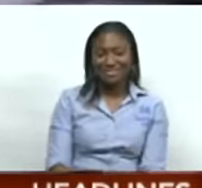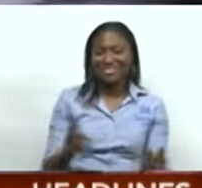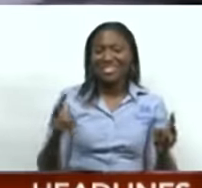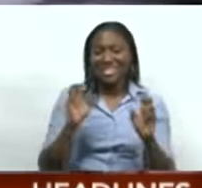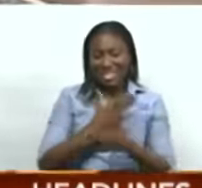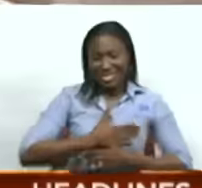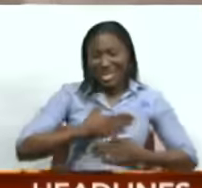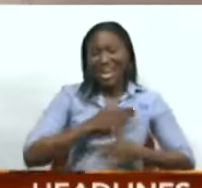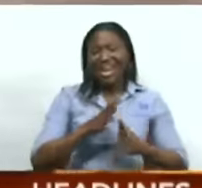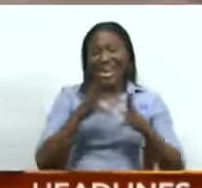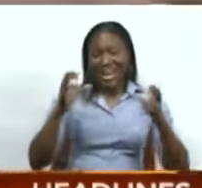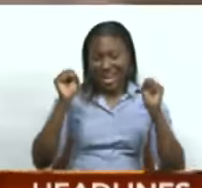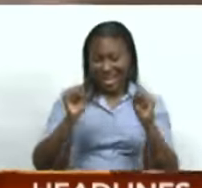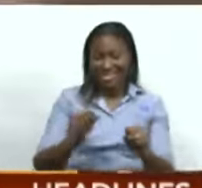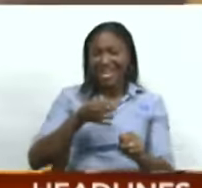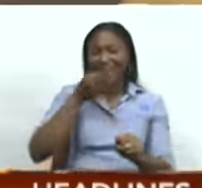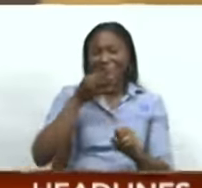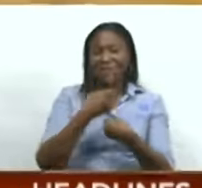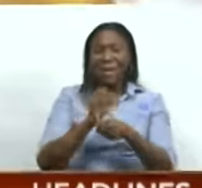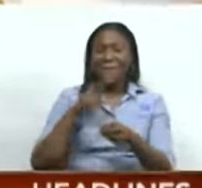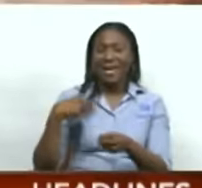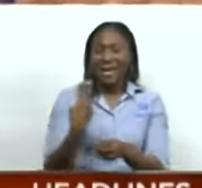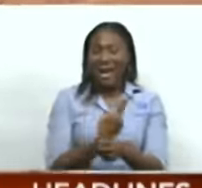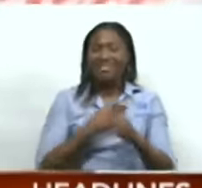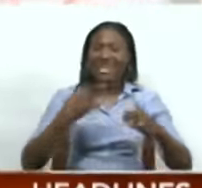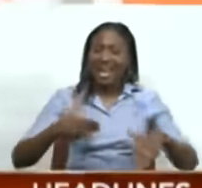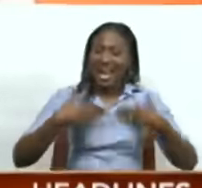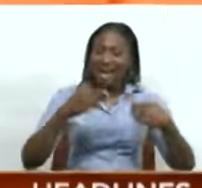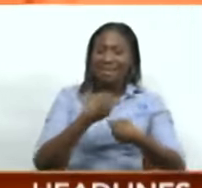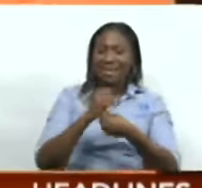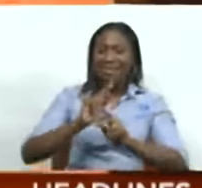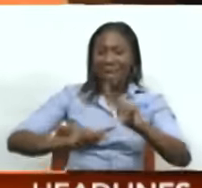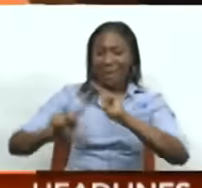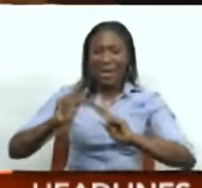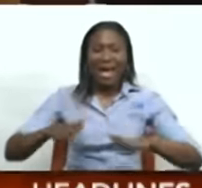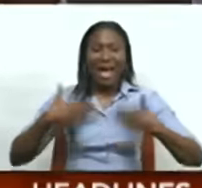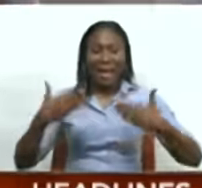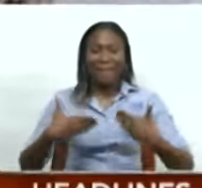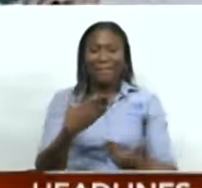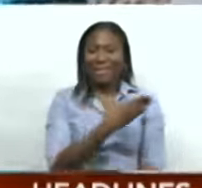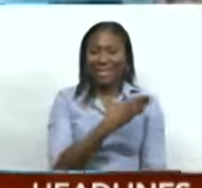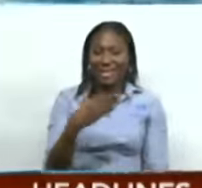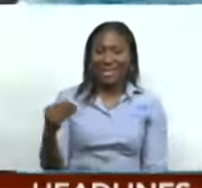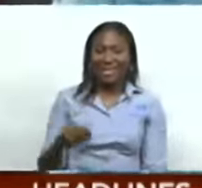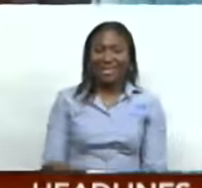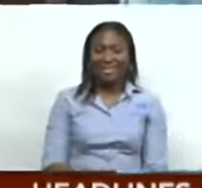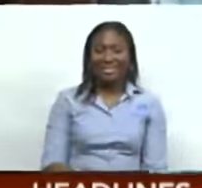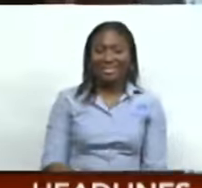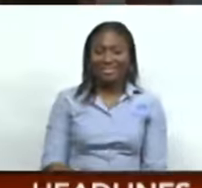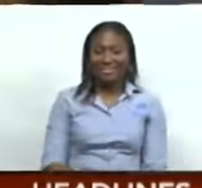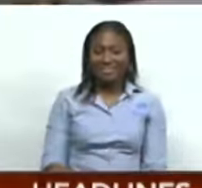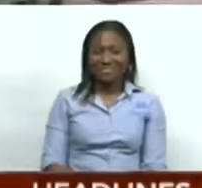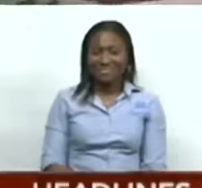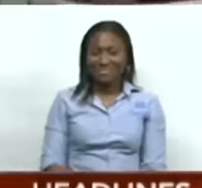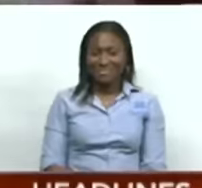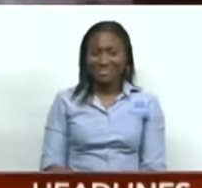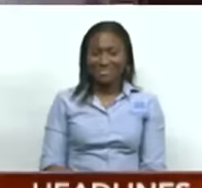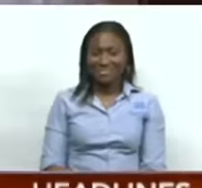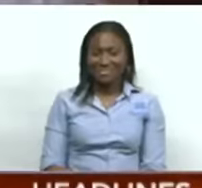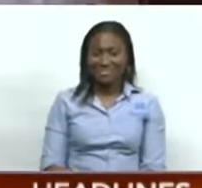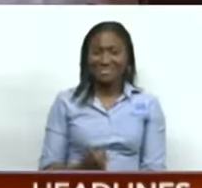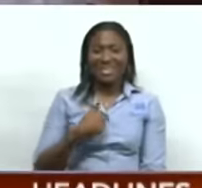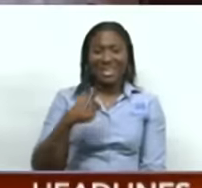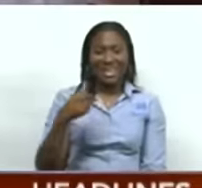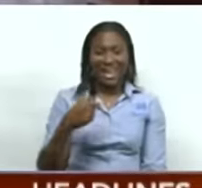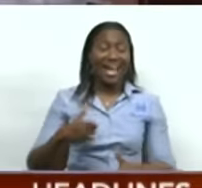The food is amazing and good to me I